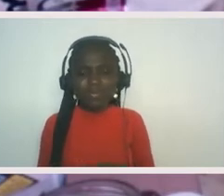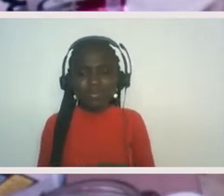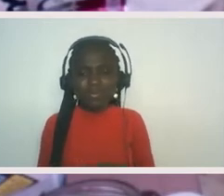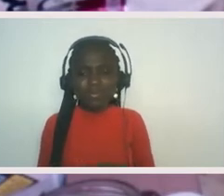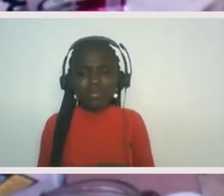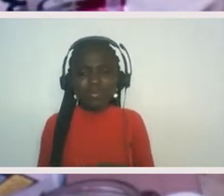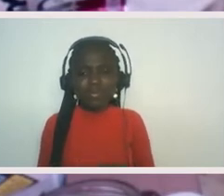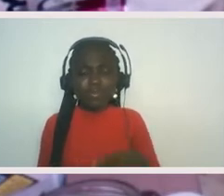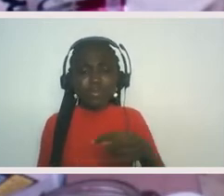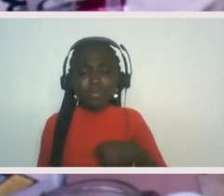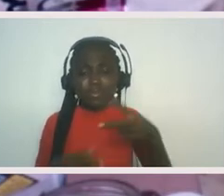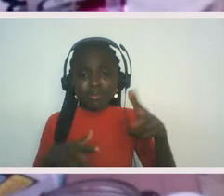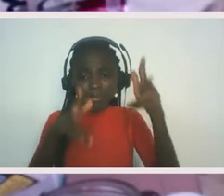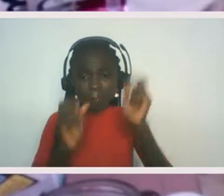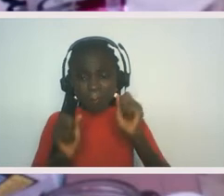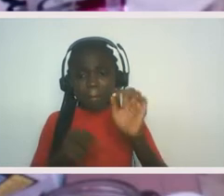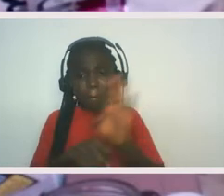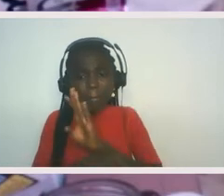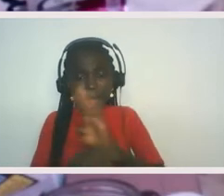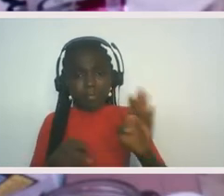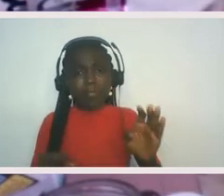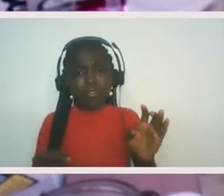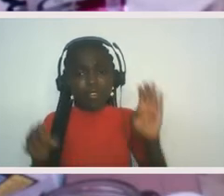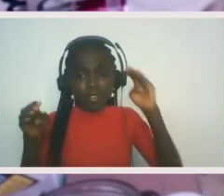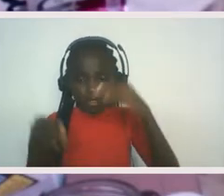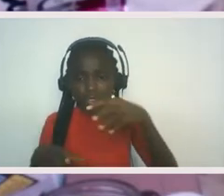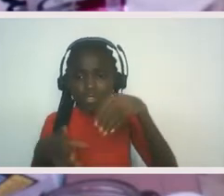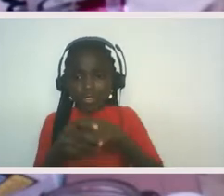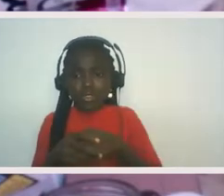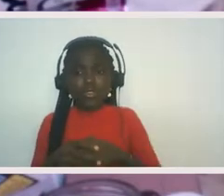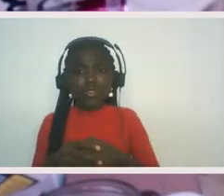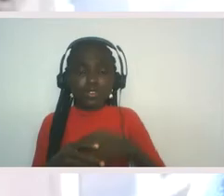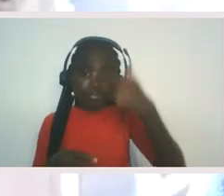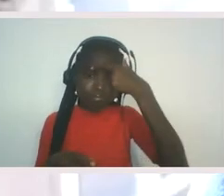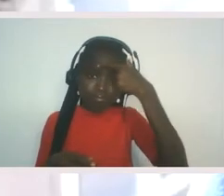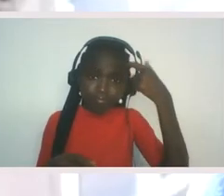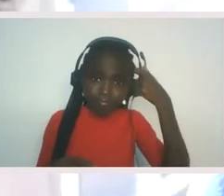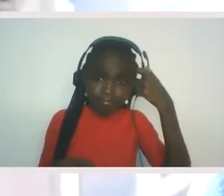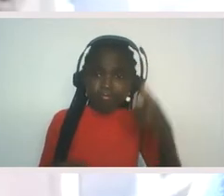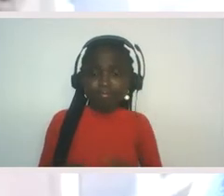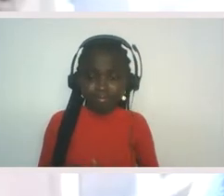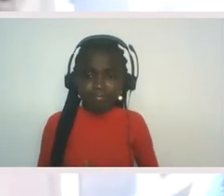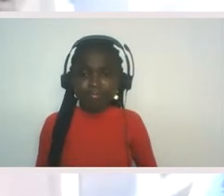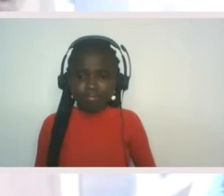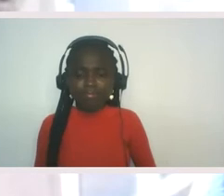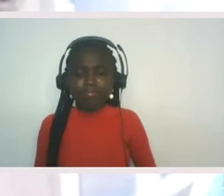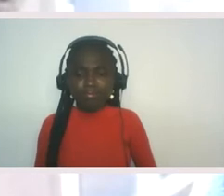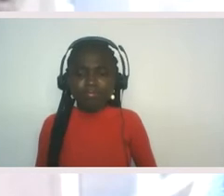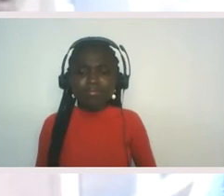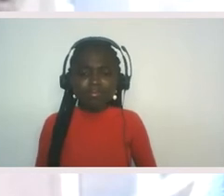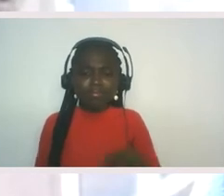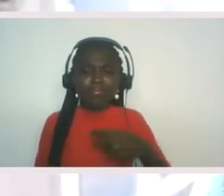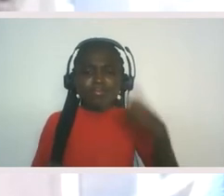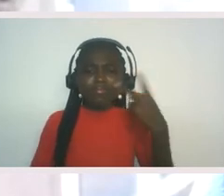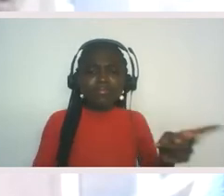specializes in workplace race-based trauma specifically. And, um, I see her